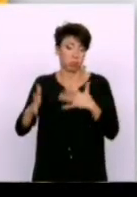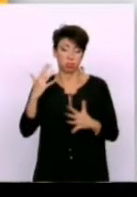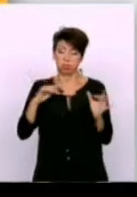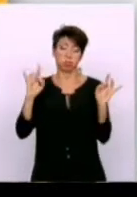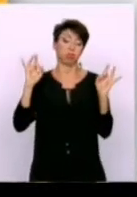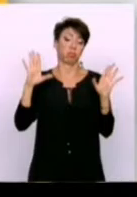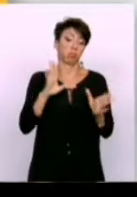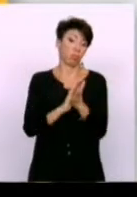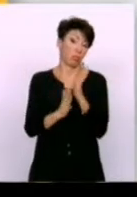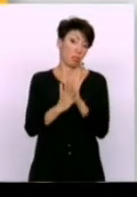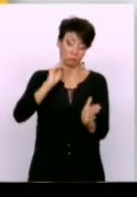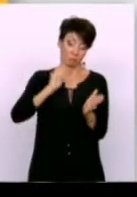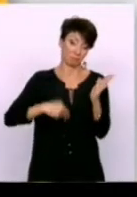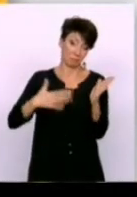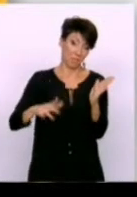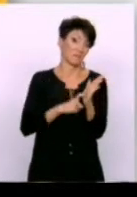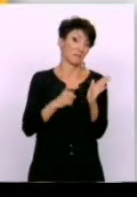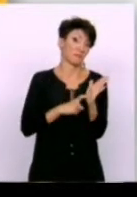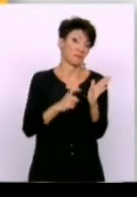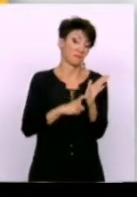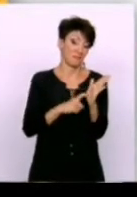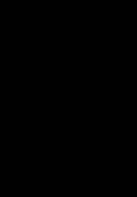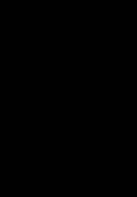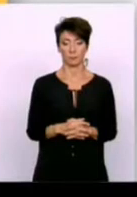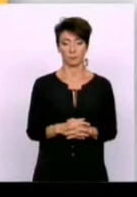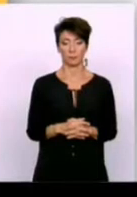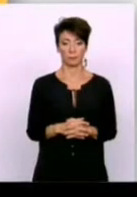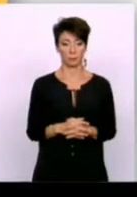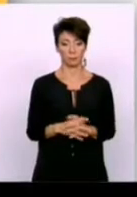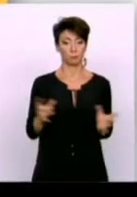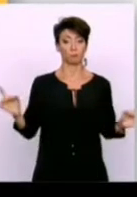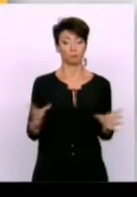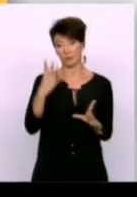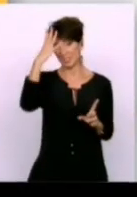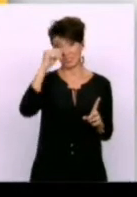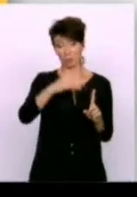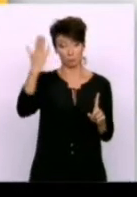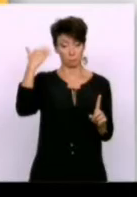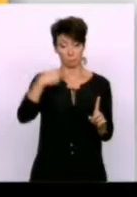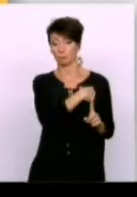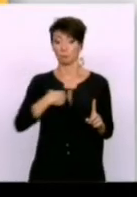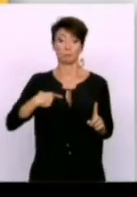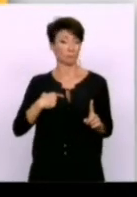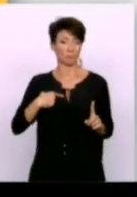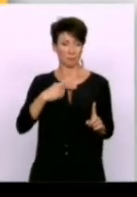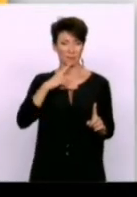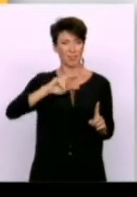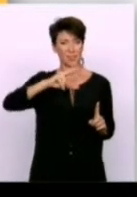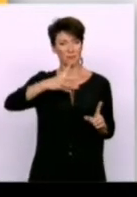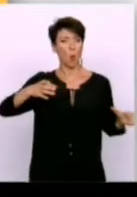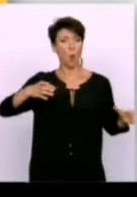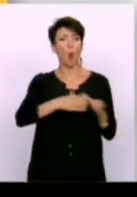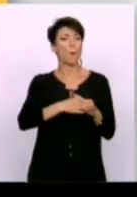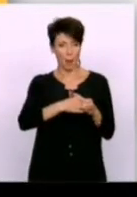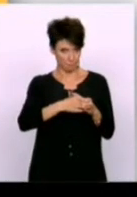you have agreed in overcoming the Eurozone crisis. When Tsipras as leader of the